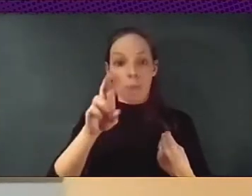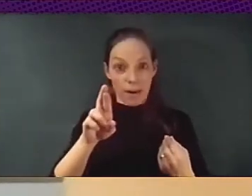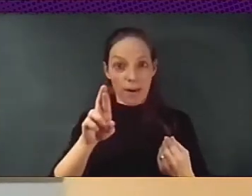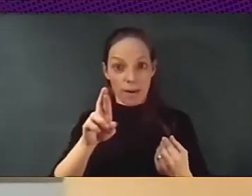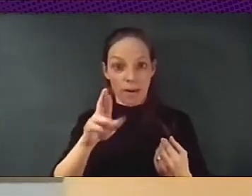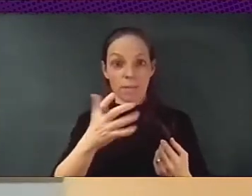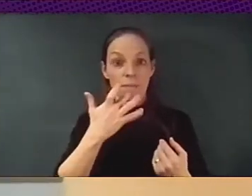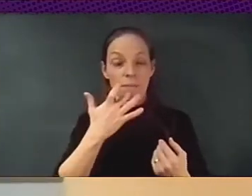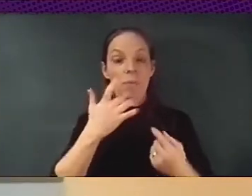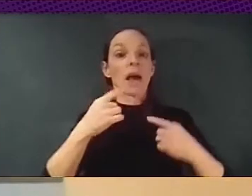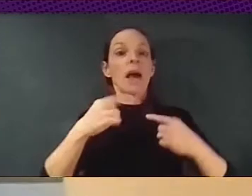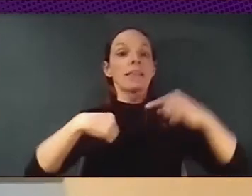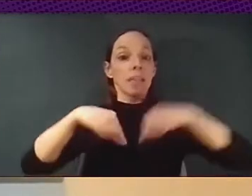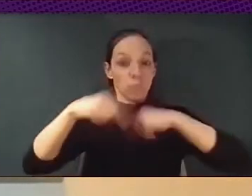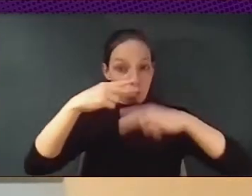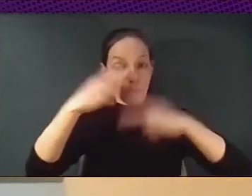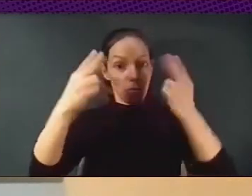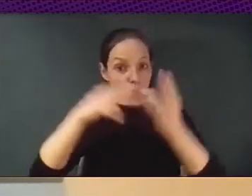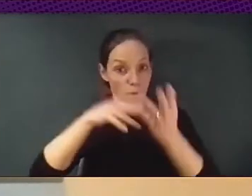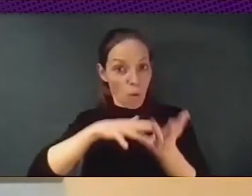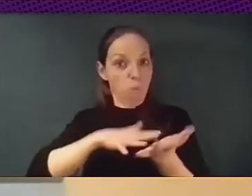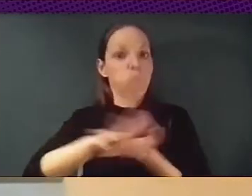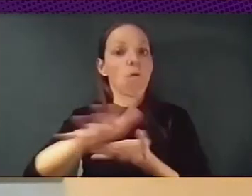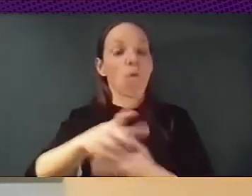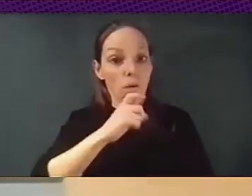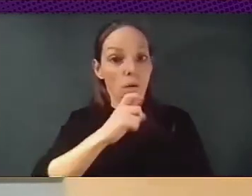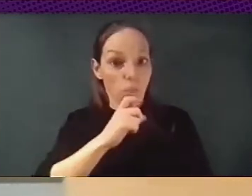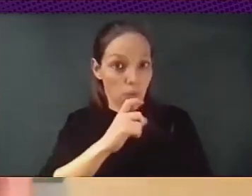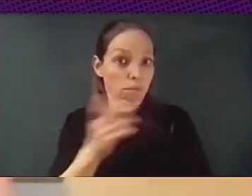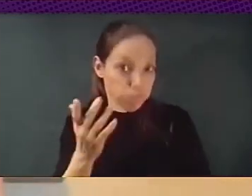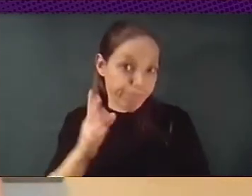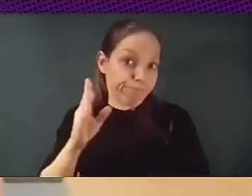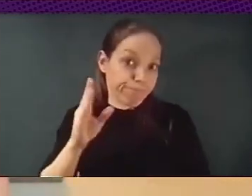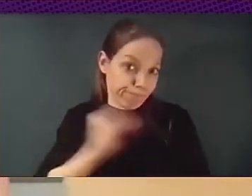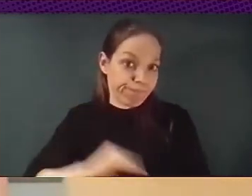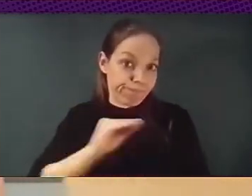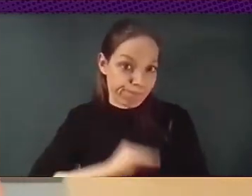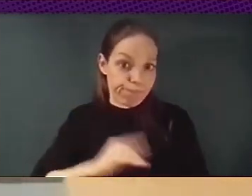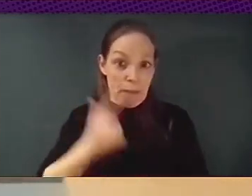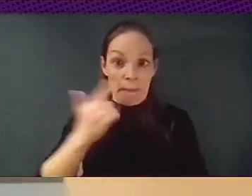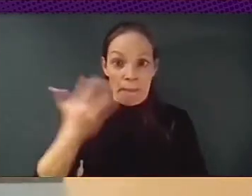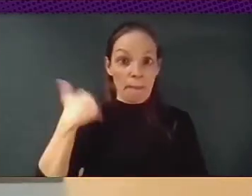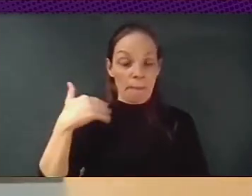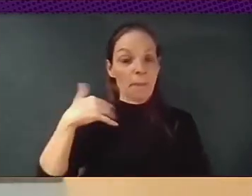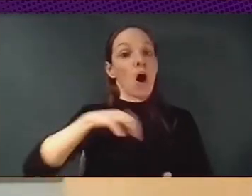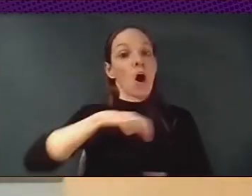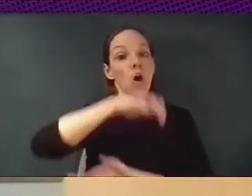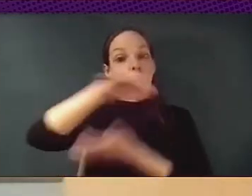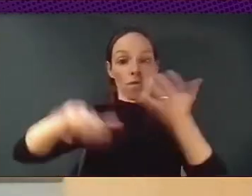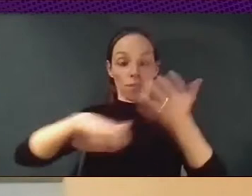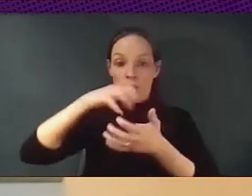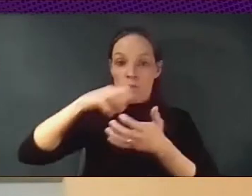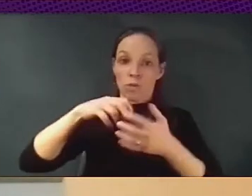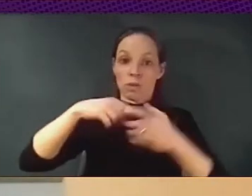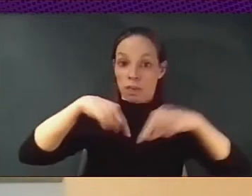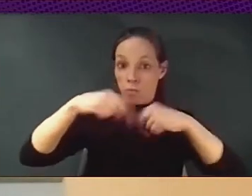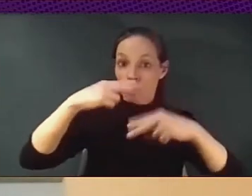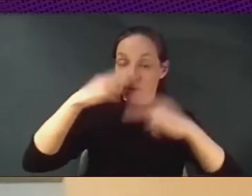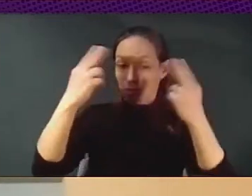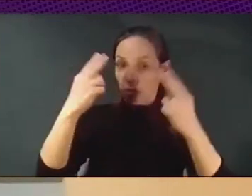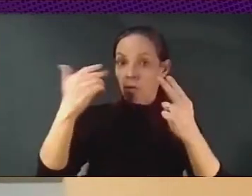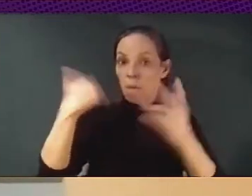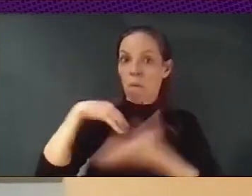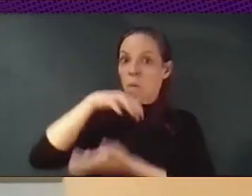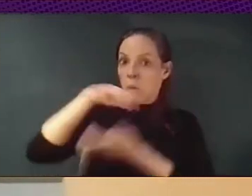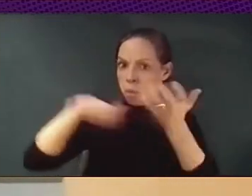time. So we have seen big conflict over public transport. If now we have the imperative of moving towards